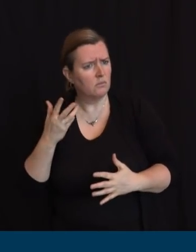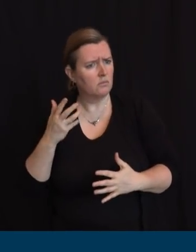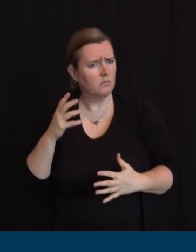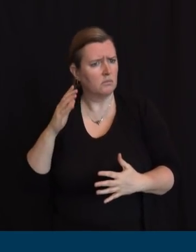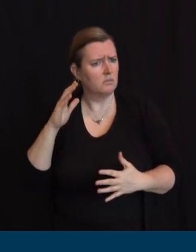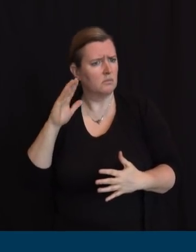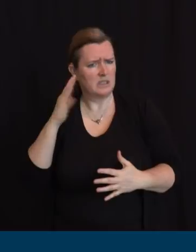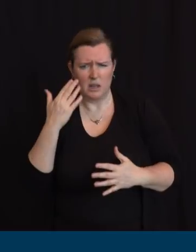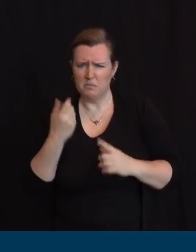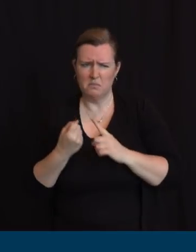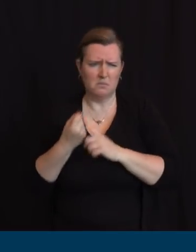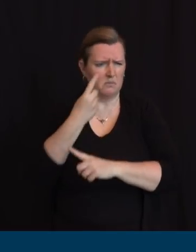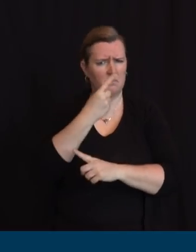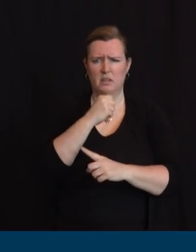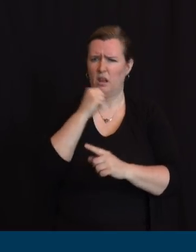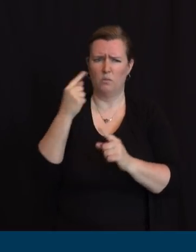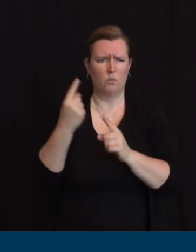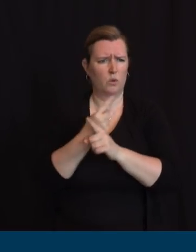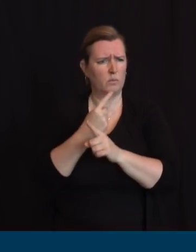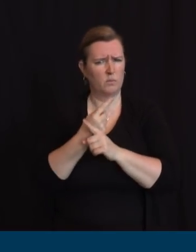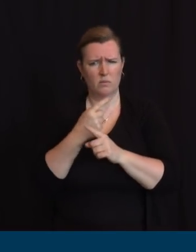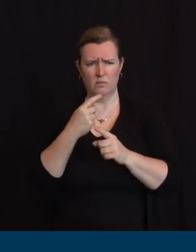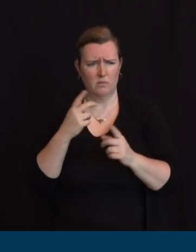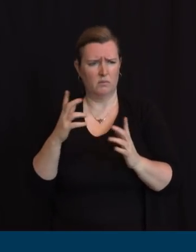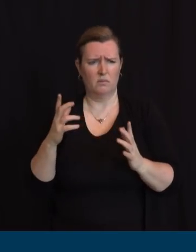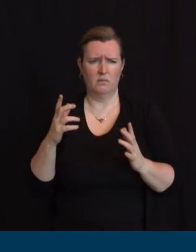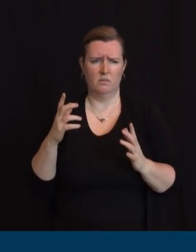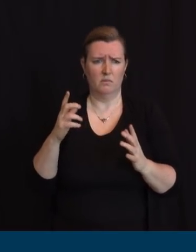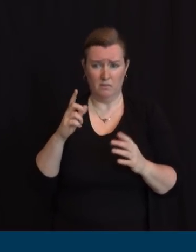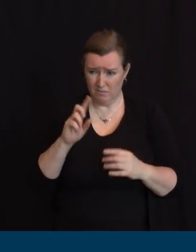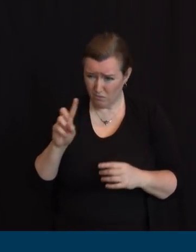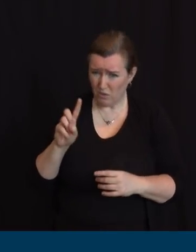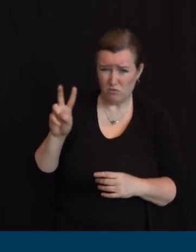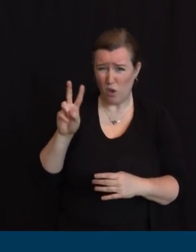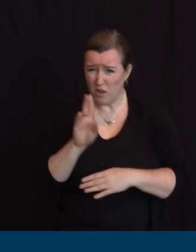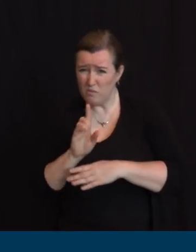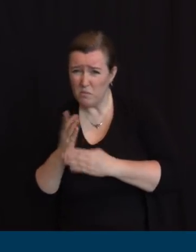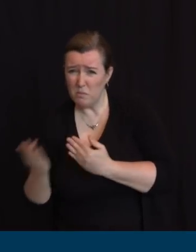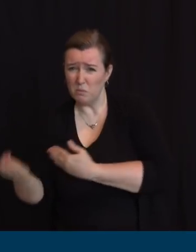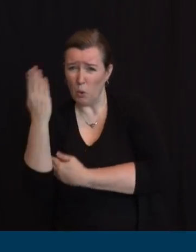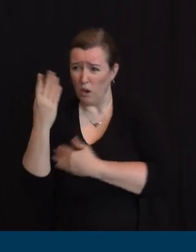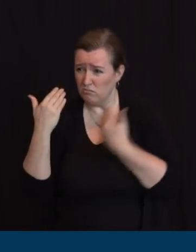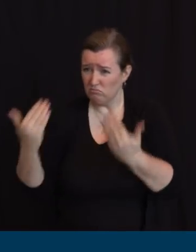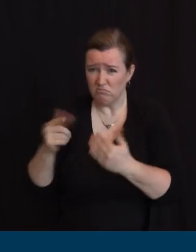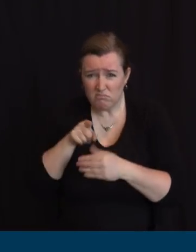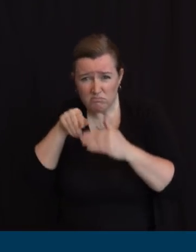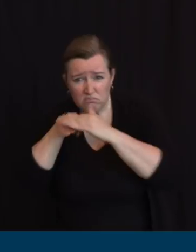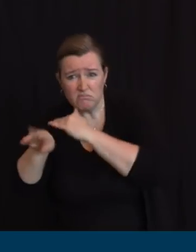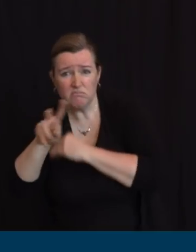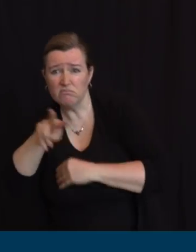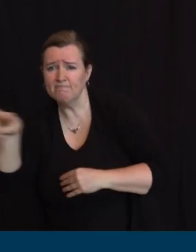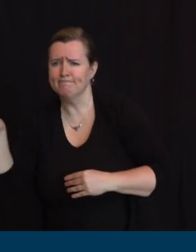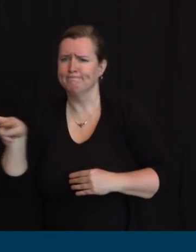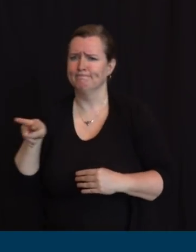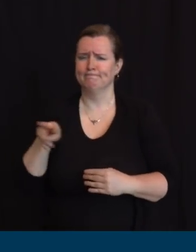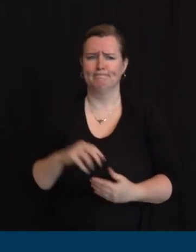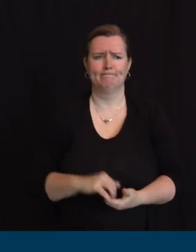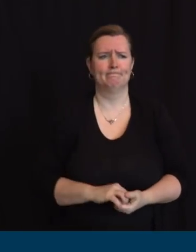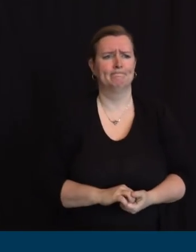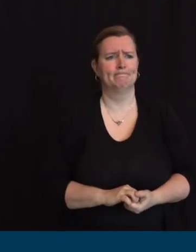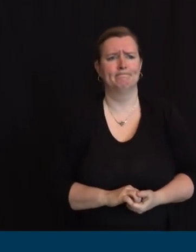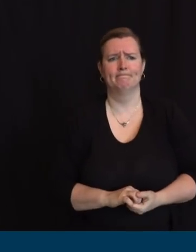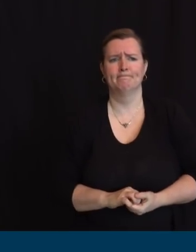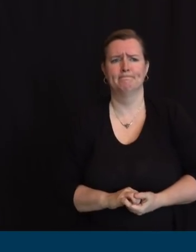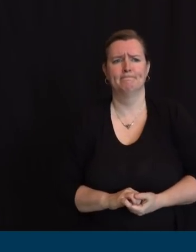occurring. We are working with Avery Eisenrich from the Alaris Group, Robert Hock from Genesis, and Kevin